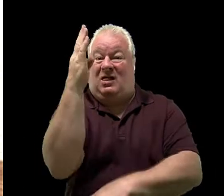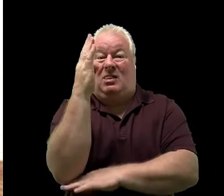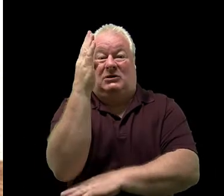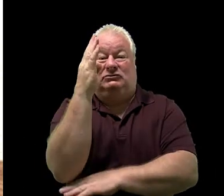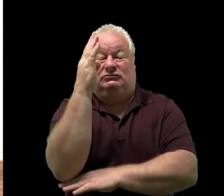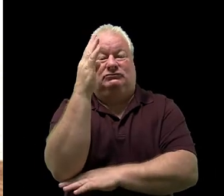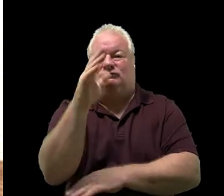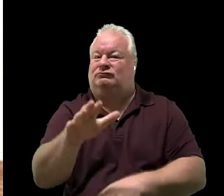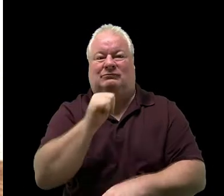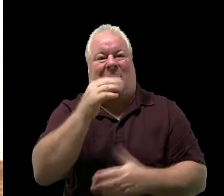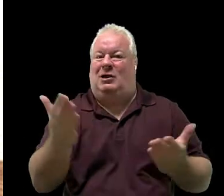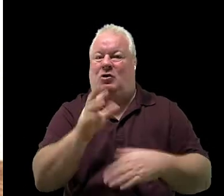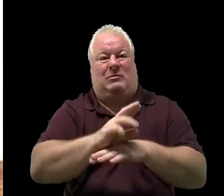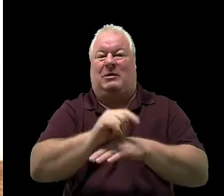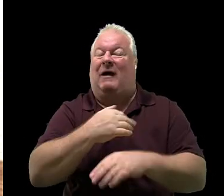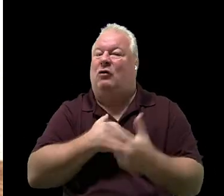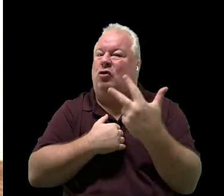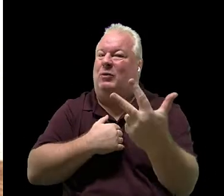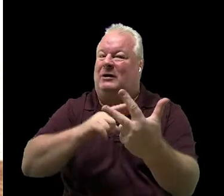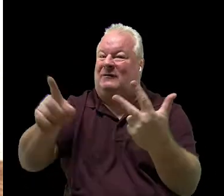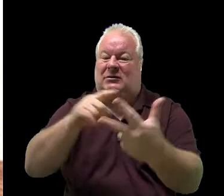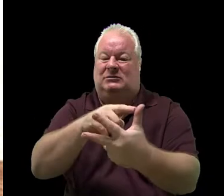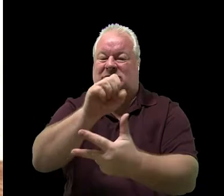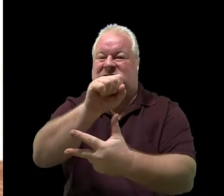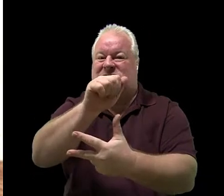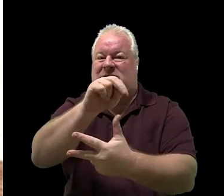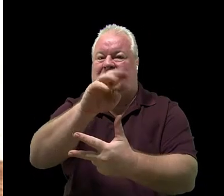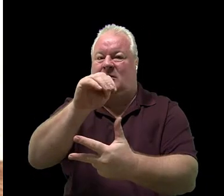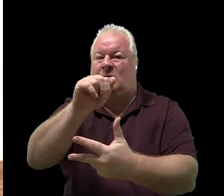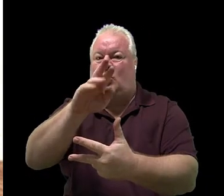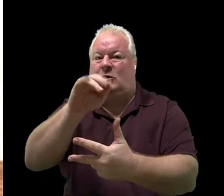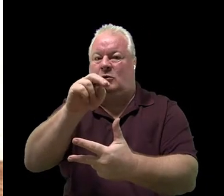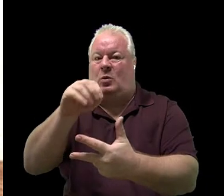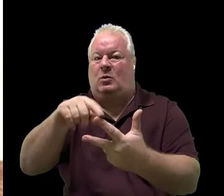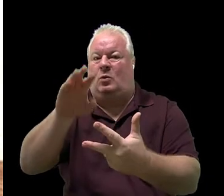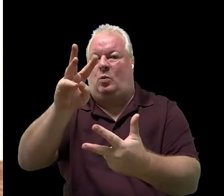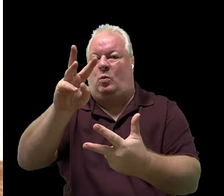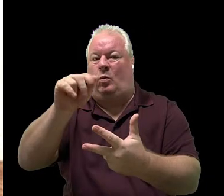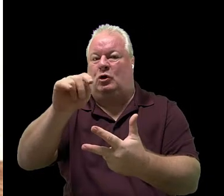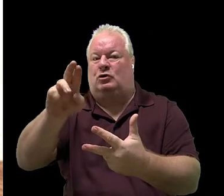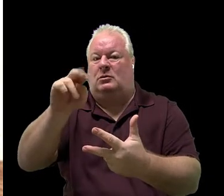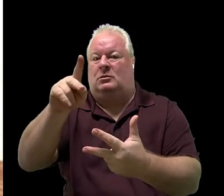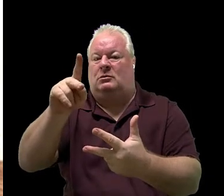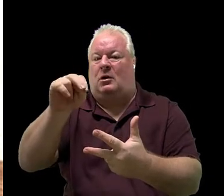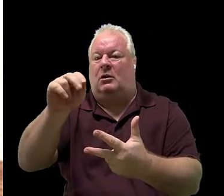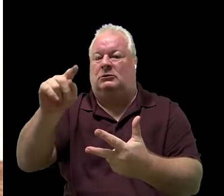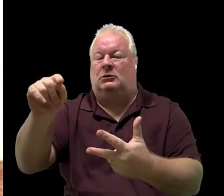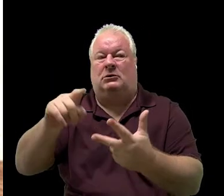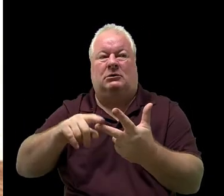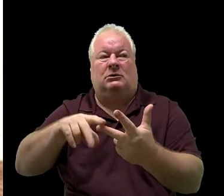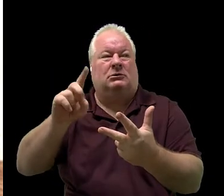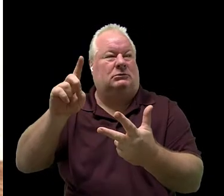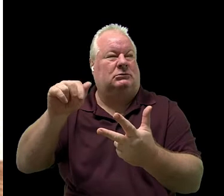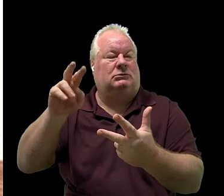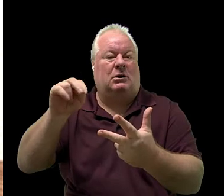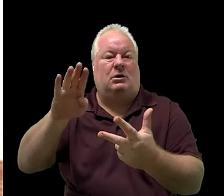lunch is now served in three schools, San Marino, Walter Knott, and Danbrook. The